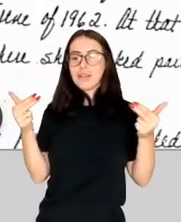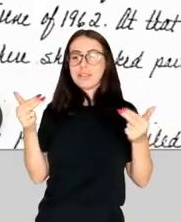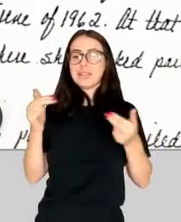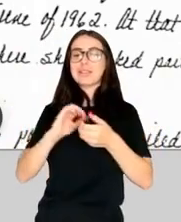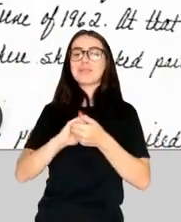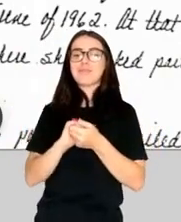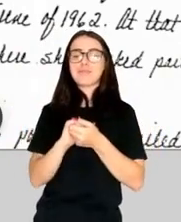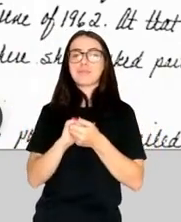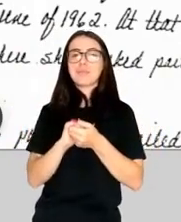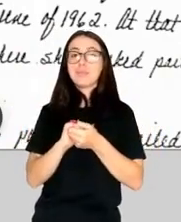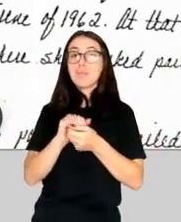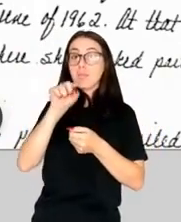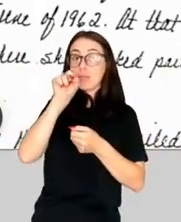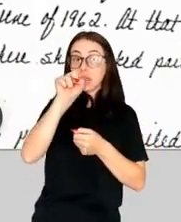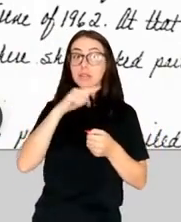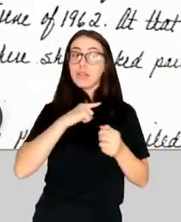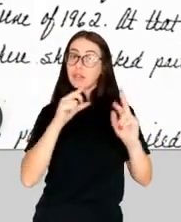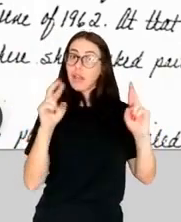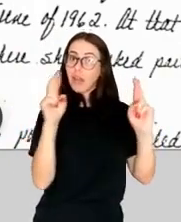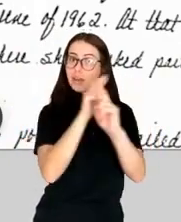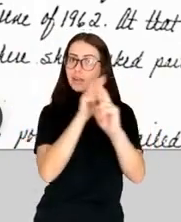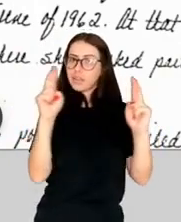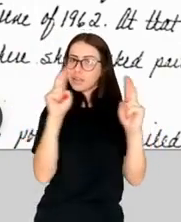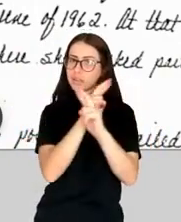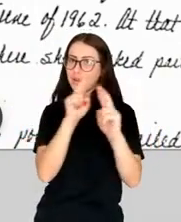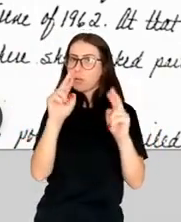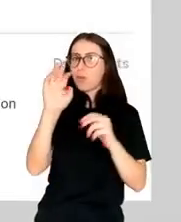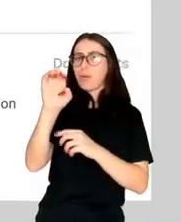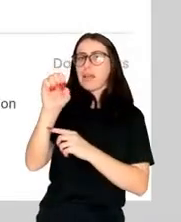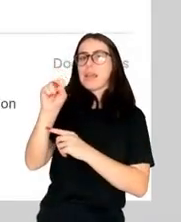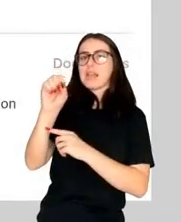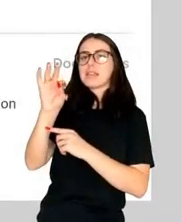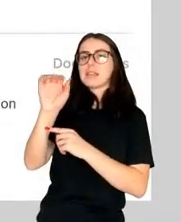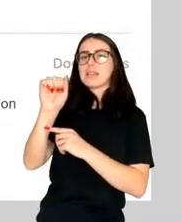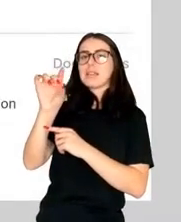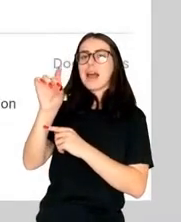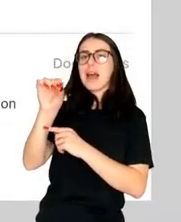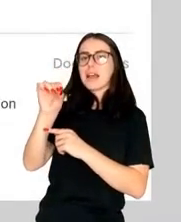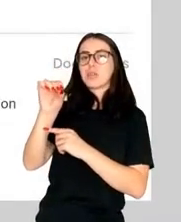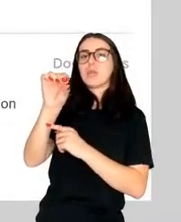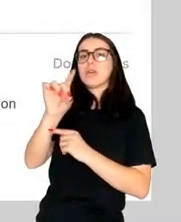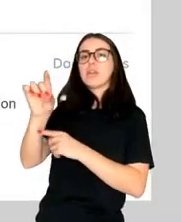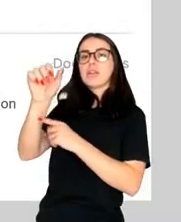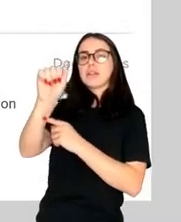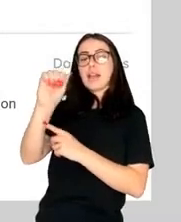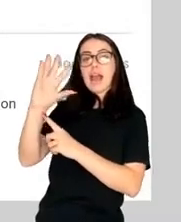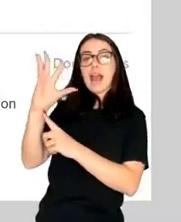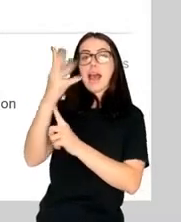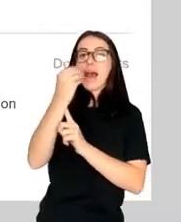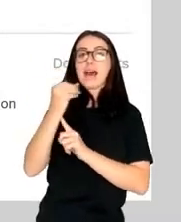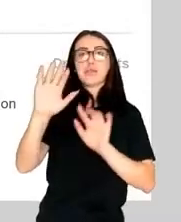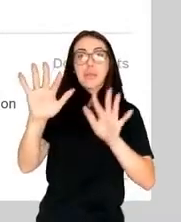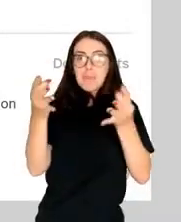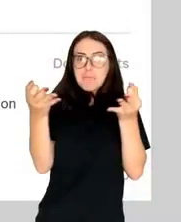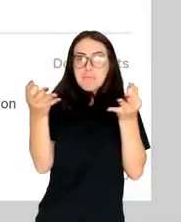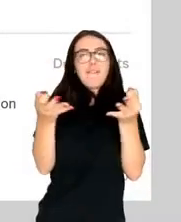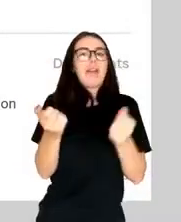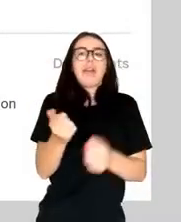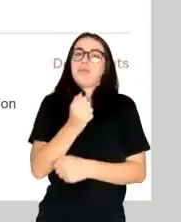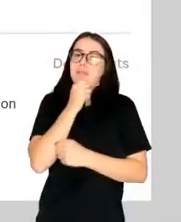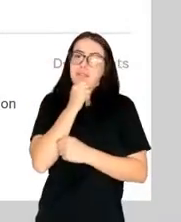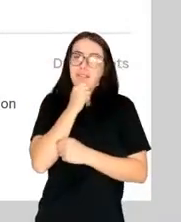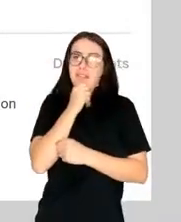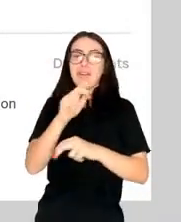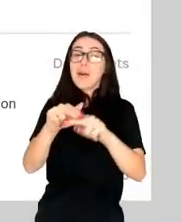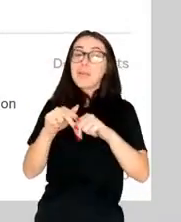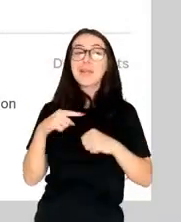out how to disambiguate who or what is being written about. So we plugged that into the product as well. And so not